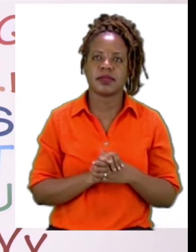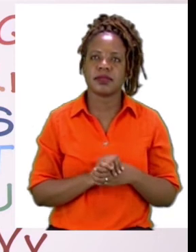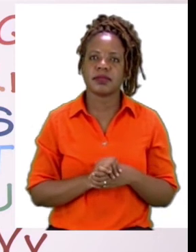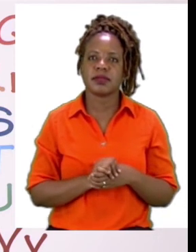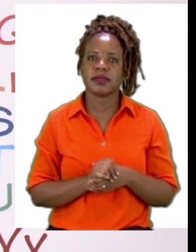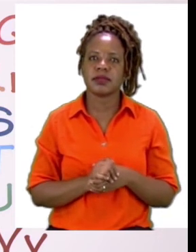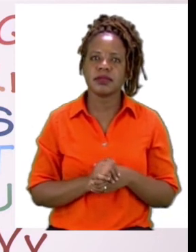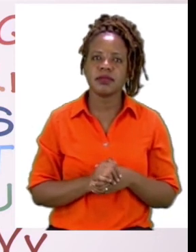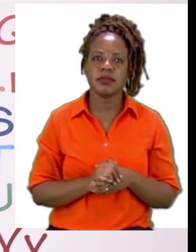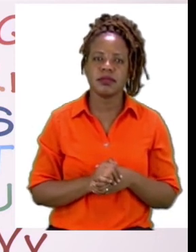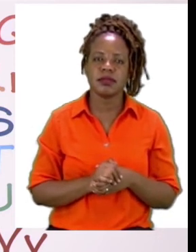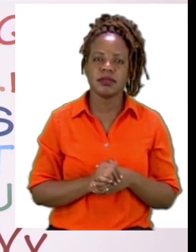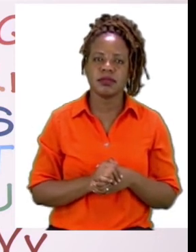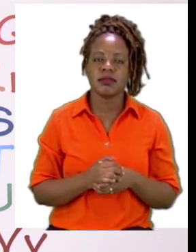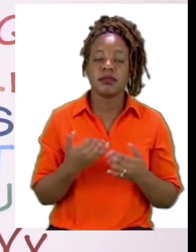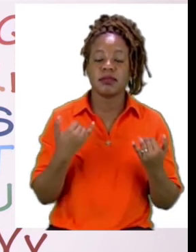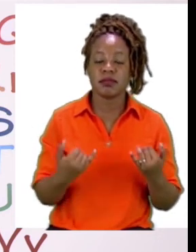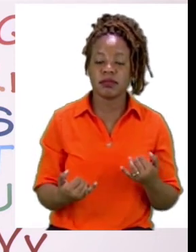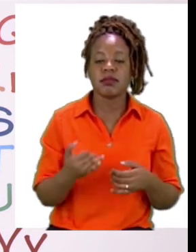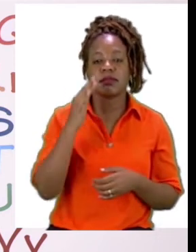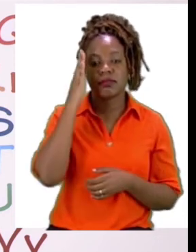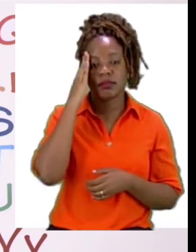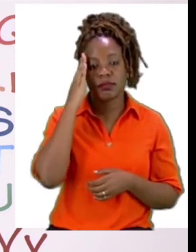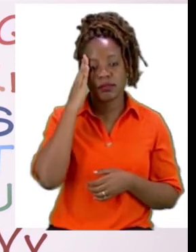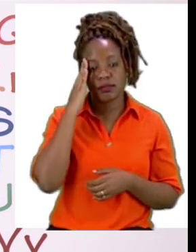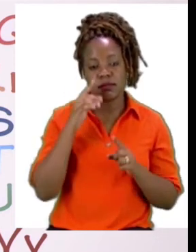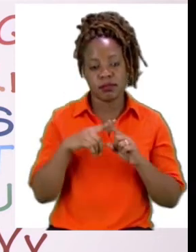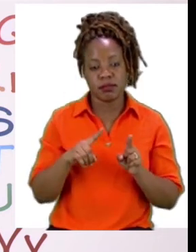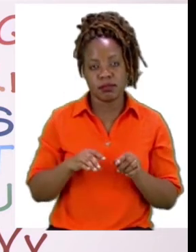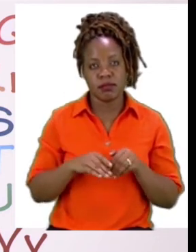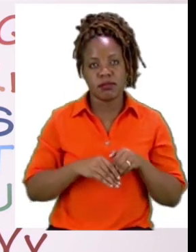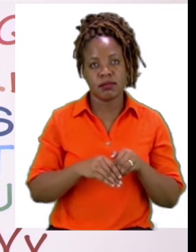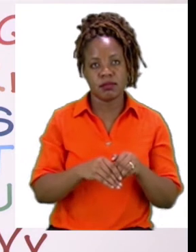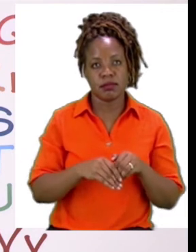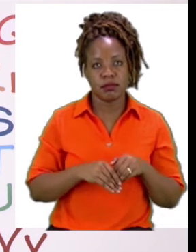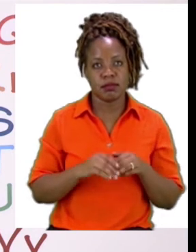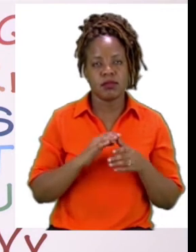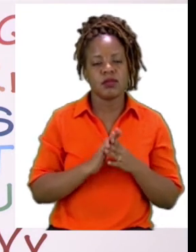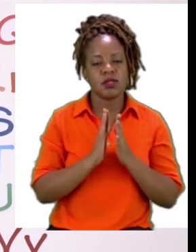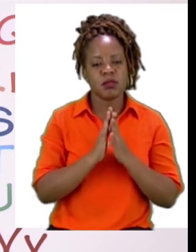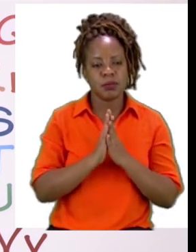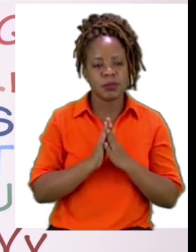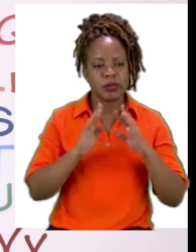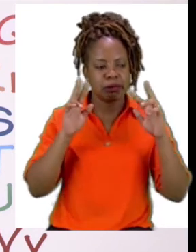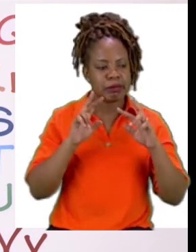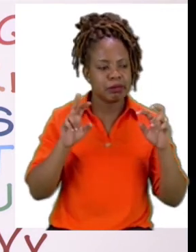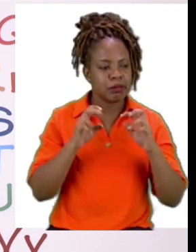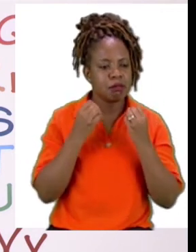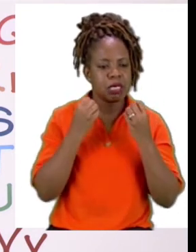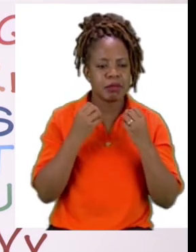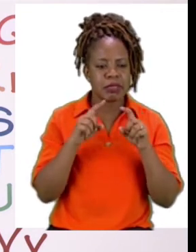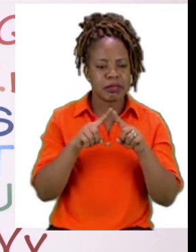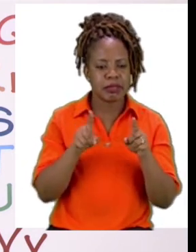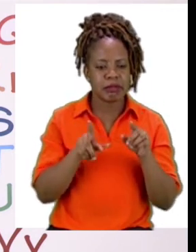Now that you know your transport, I'd like you to go ahead and look for more pictures of the different types of transport.